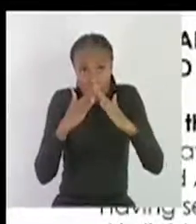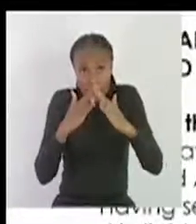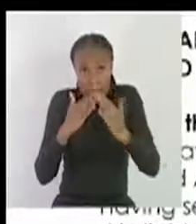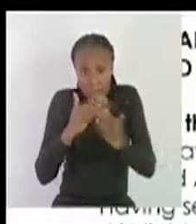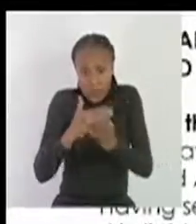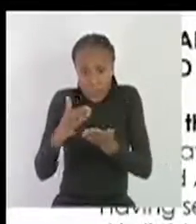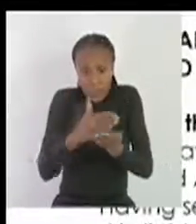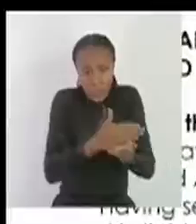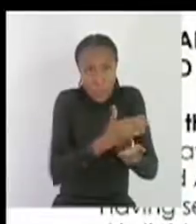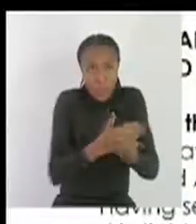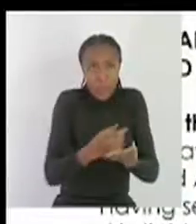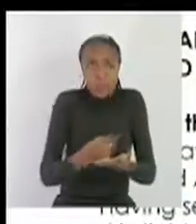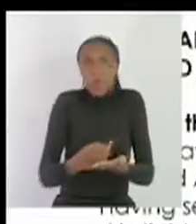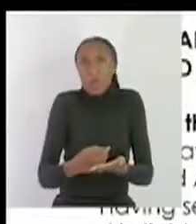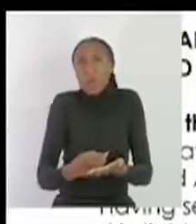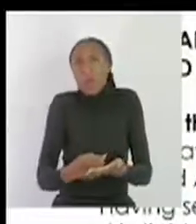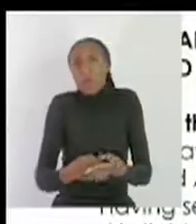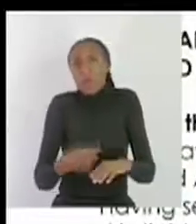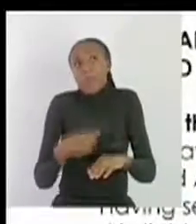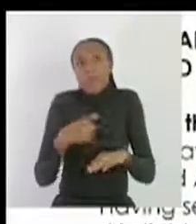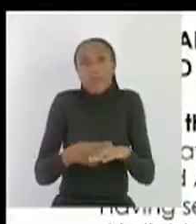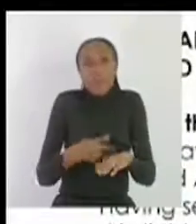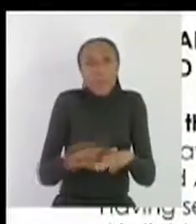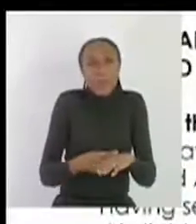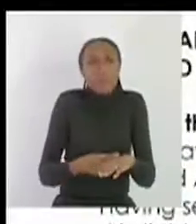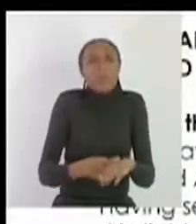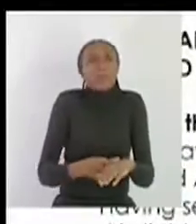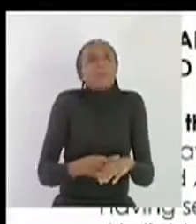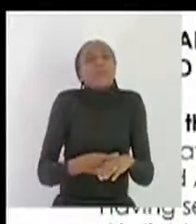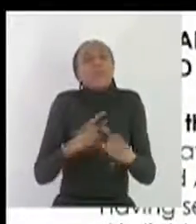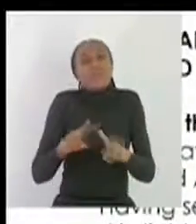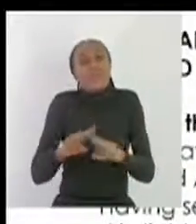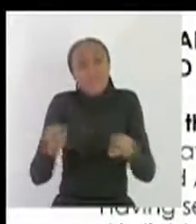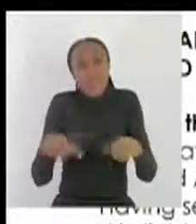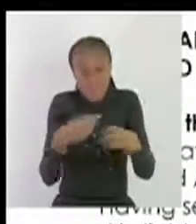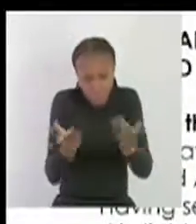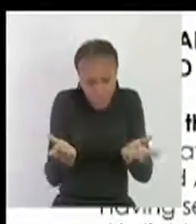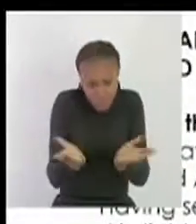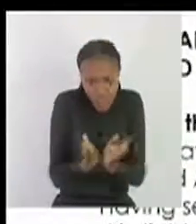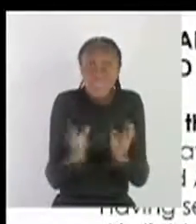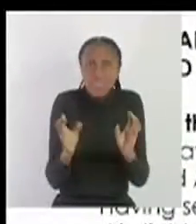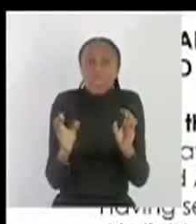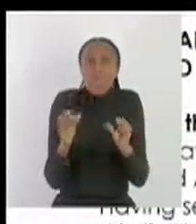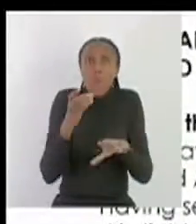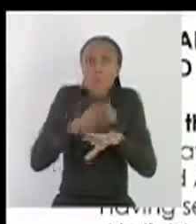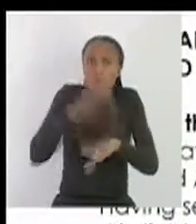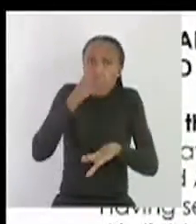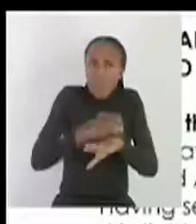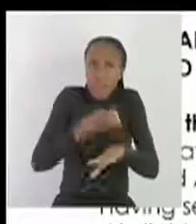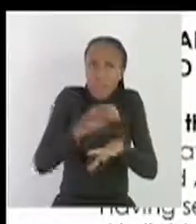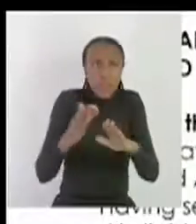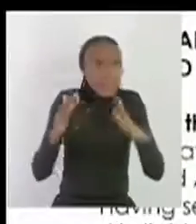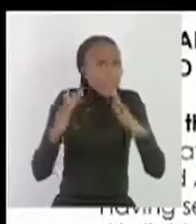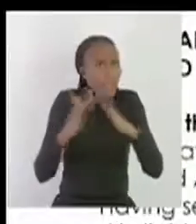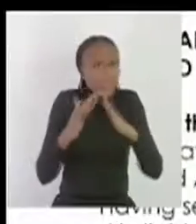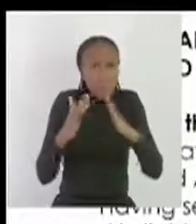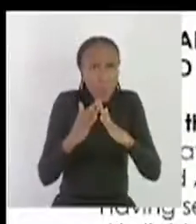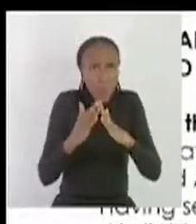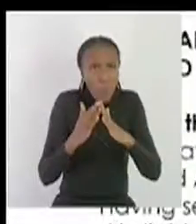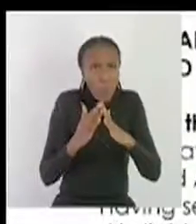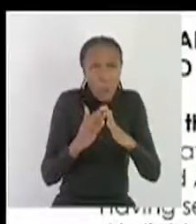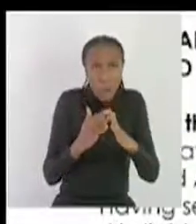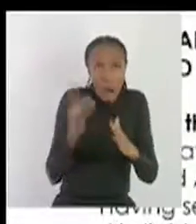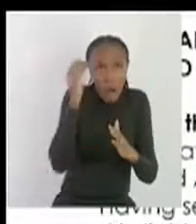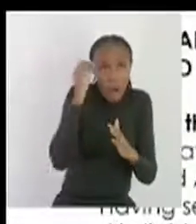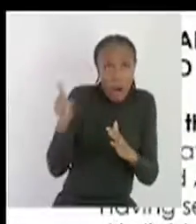and AIDS by even sharing spoons knife and then other things so don't start saying that since one person in your house is